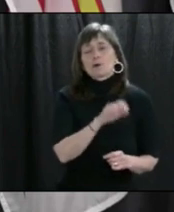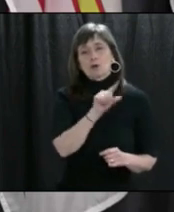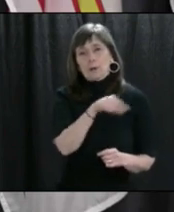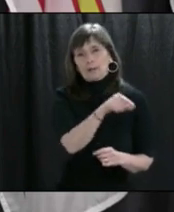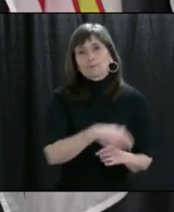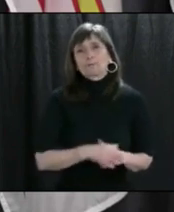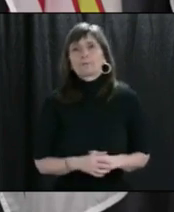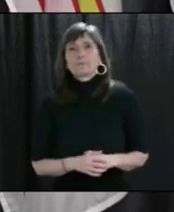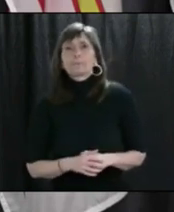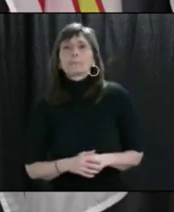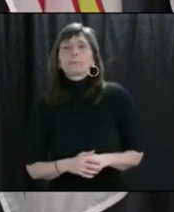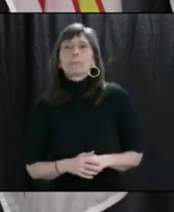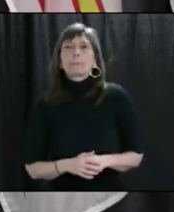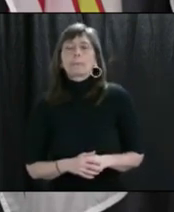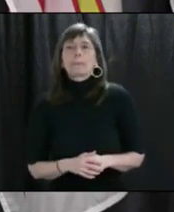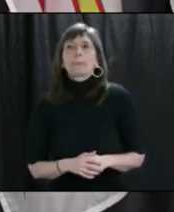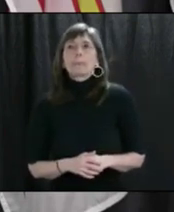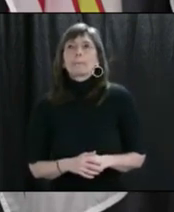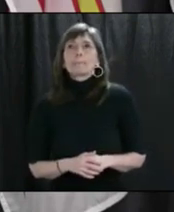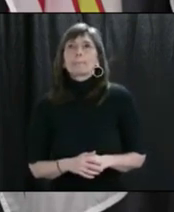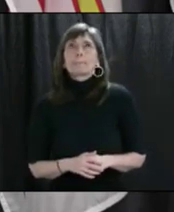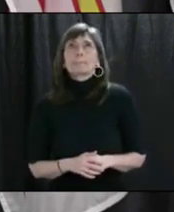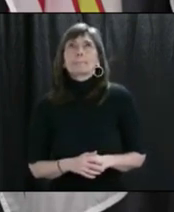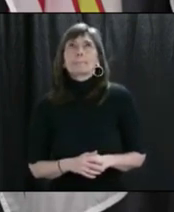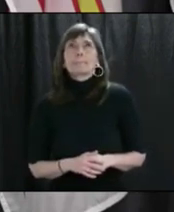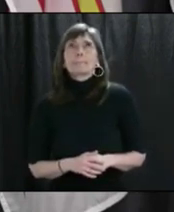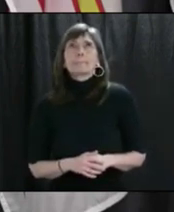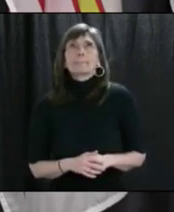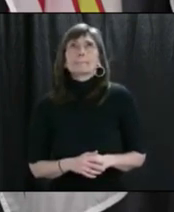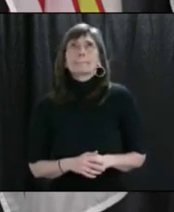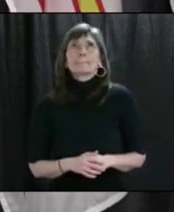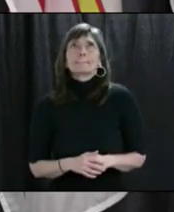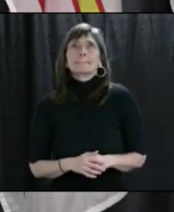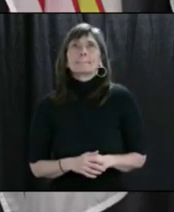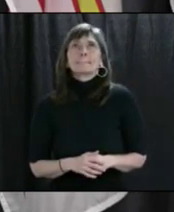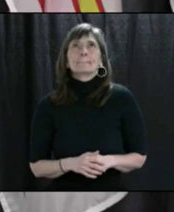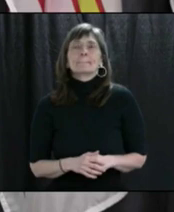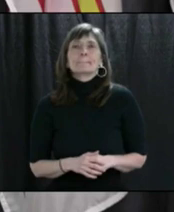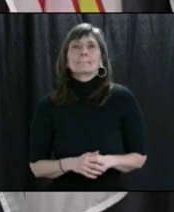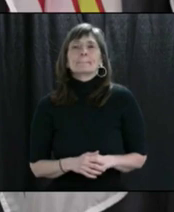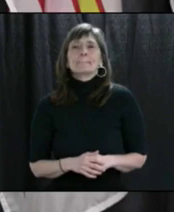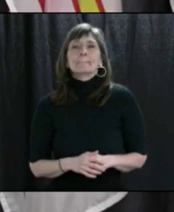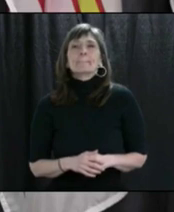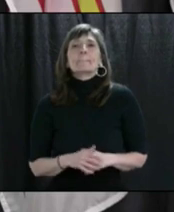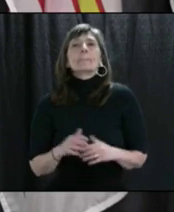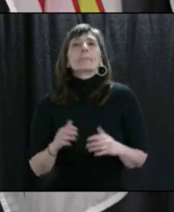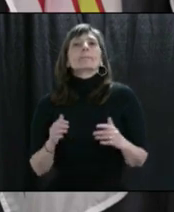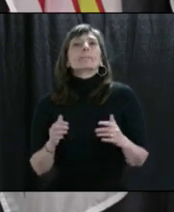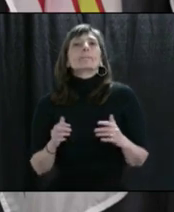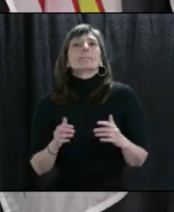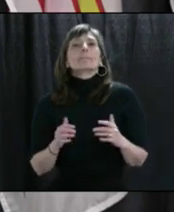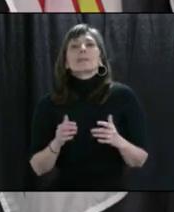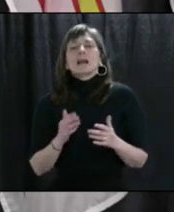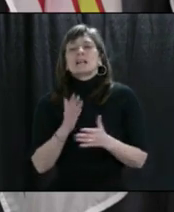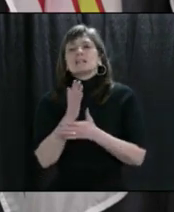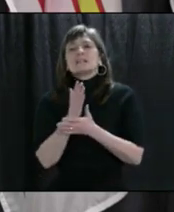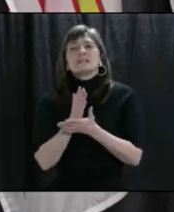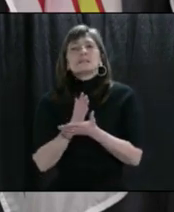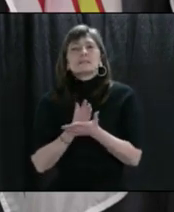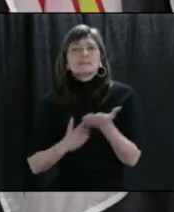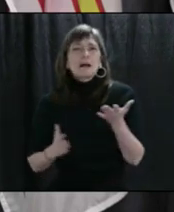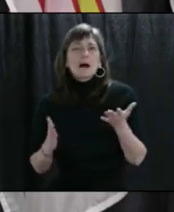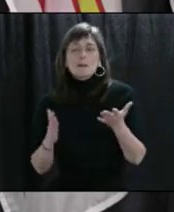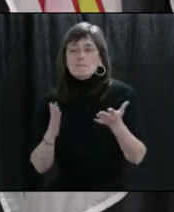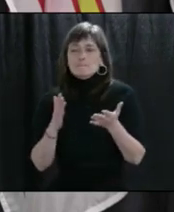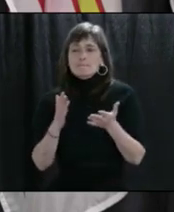And finally, there are non-urgent procedures that have been suspended. For example, things like foot care for diabetics at